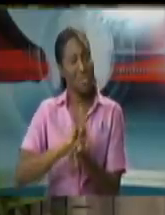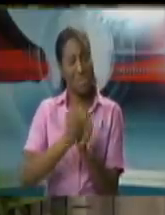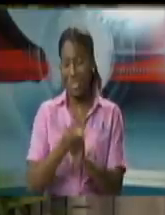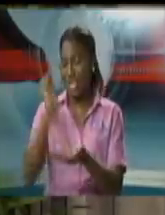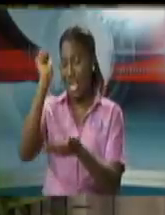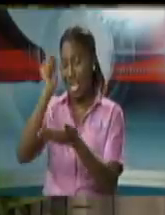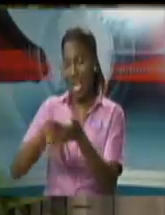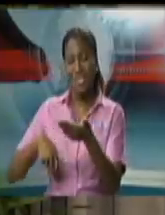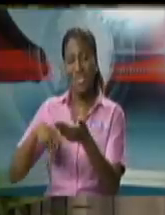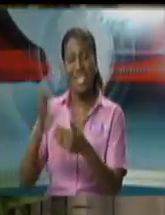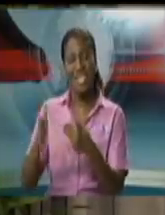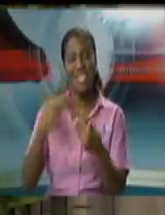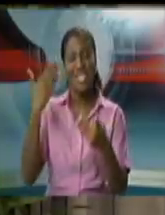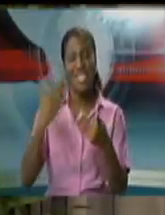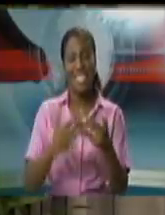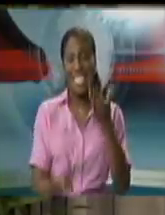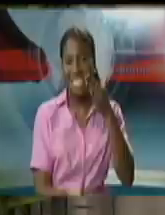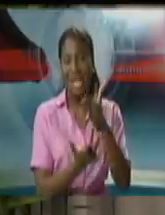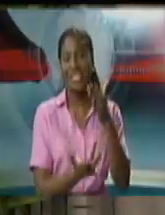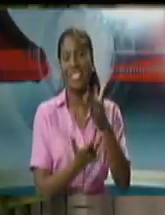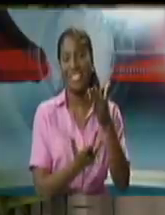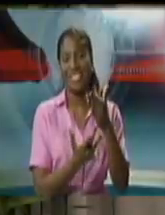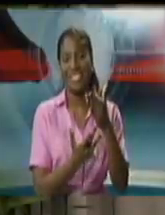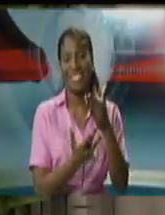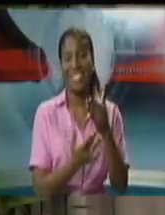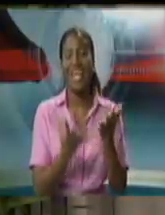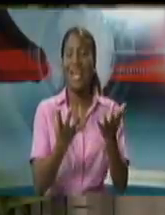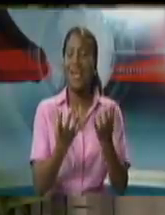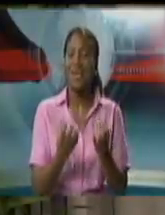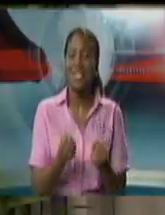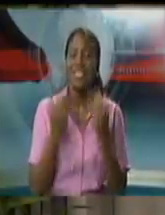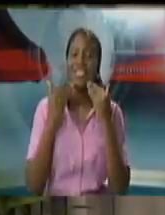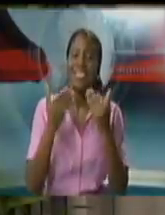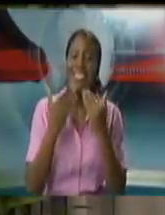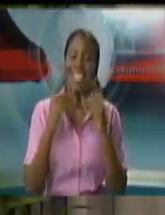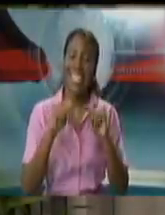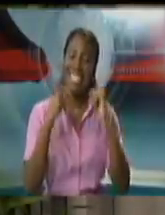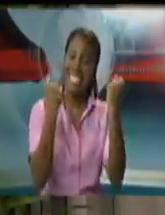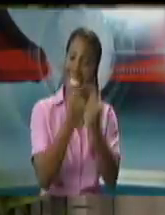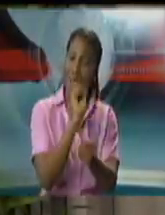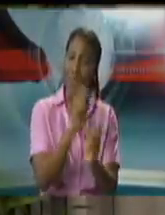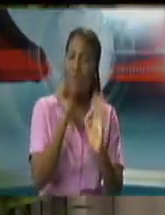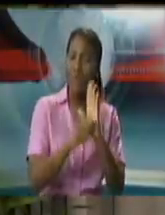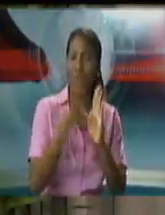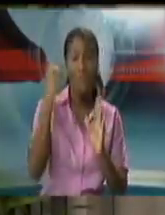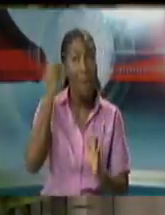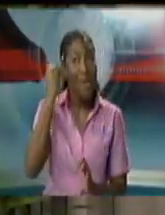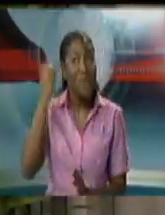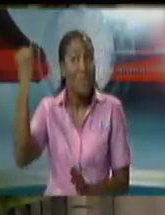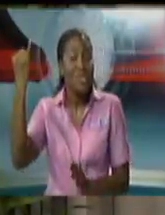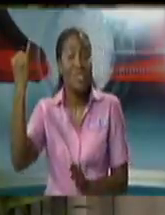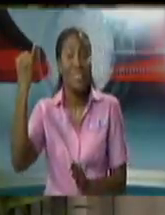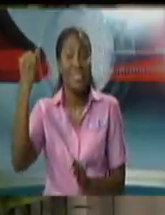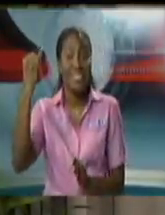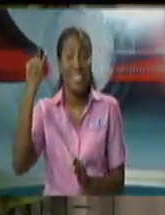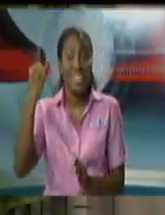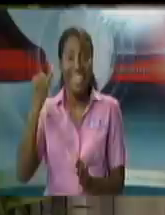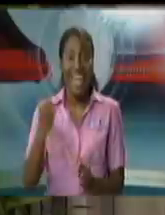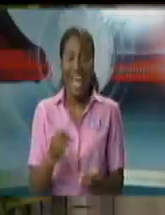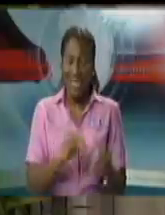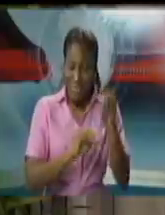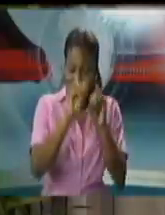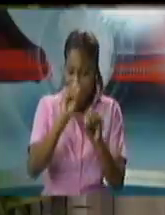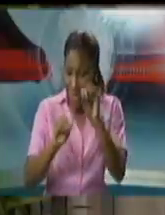that the judiciary is going to speak to and again I wish to compliment team judiciary for the innovation of ruling out all of the